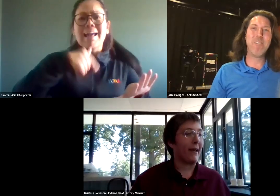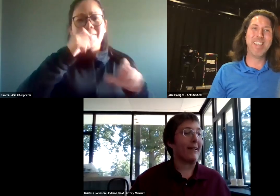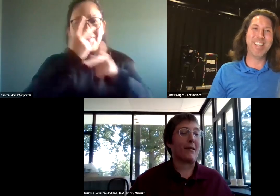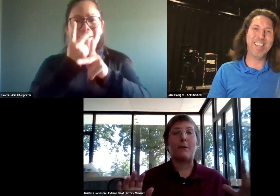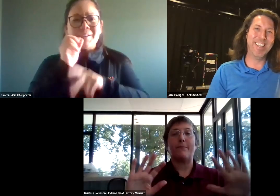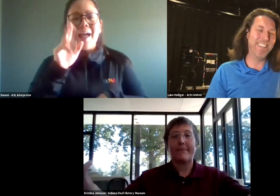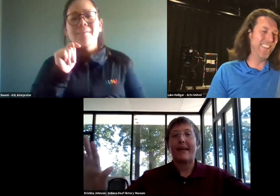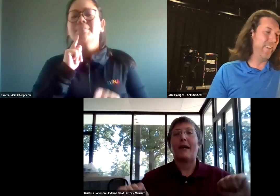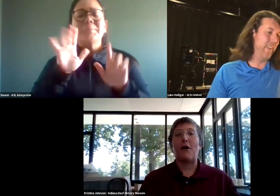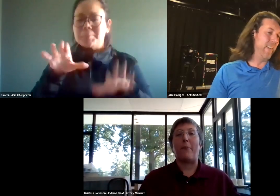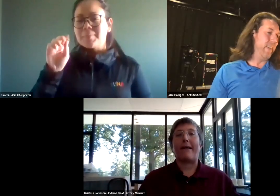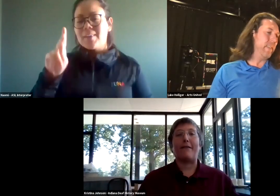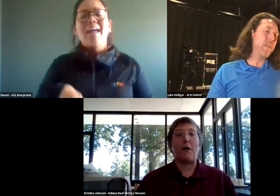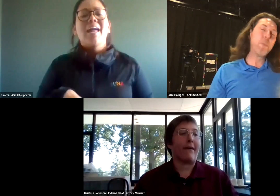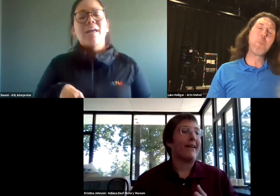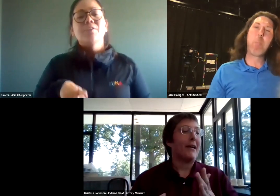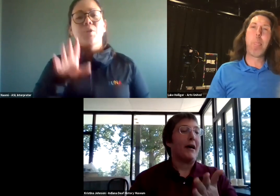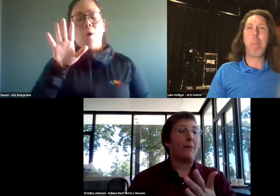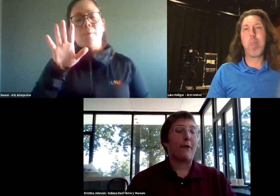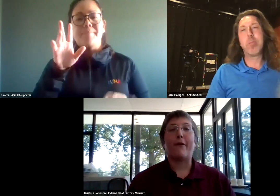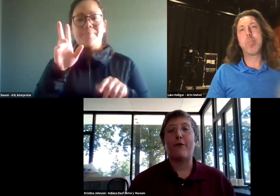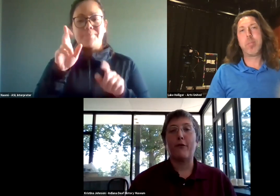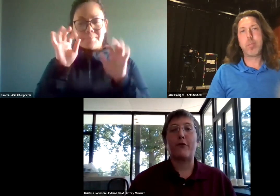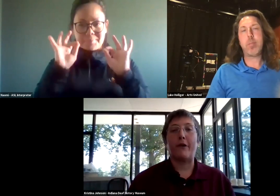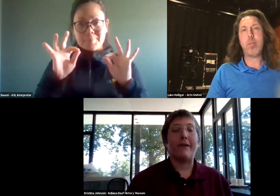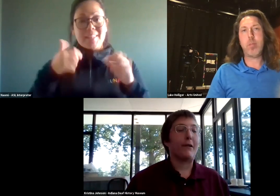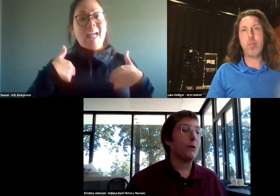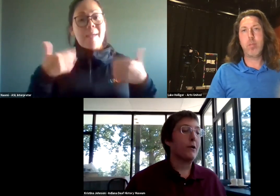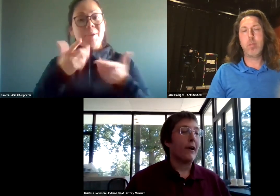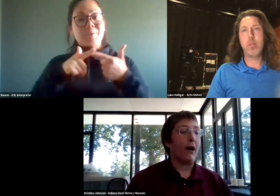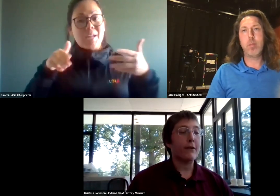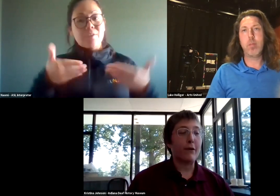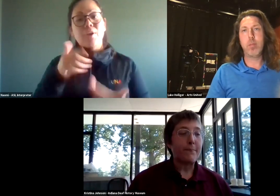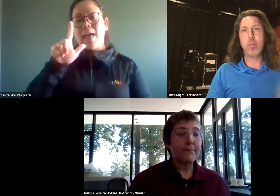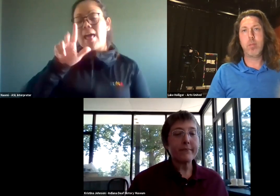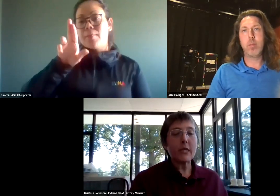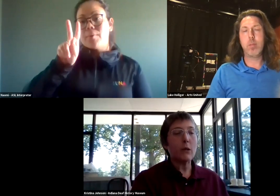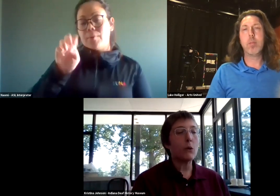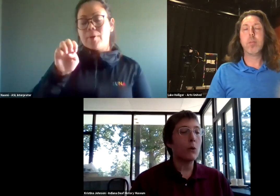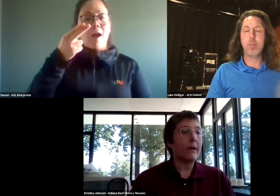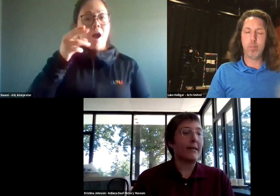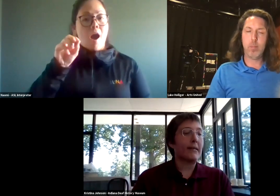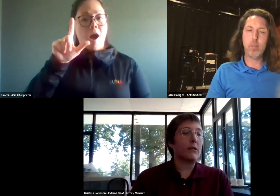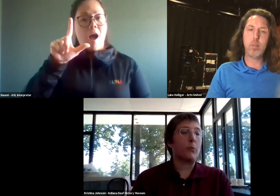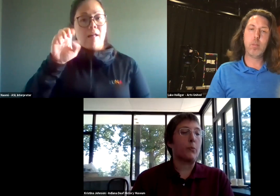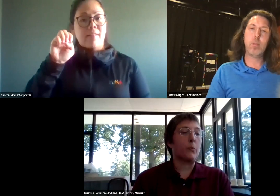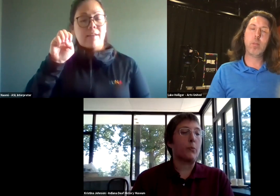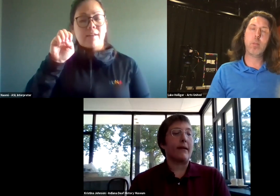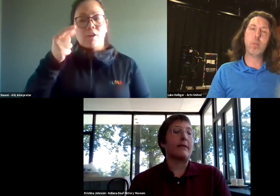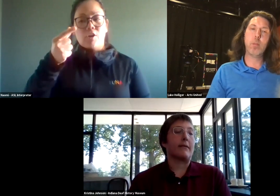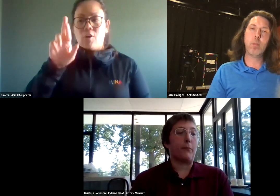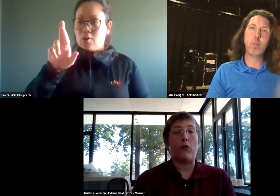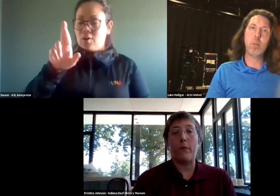out. Okay. So, uh, back on topic. I'm here to introduce, uh, Luke Holliger, who is